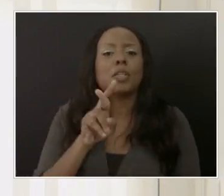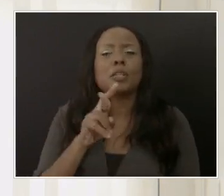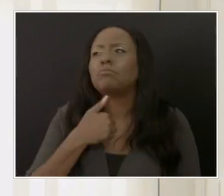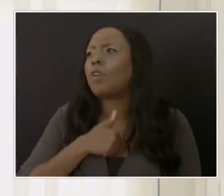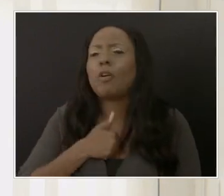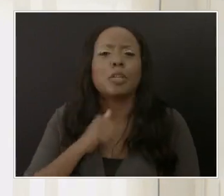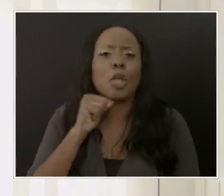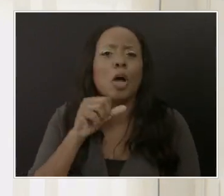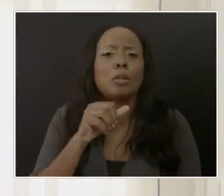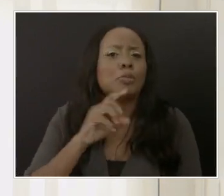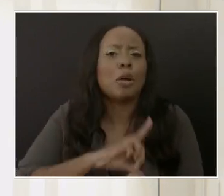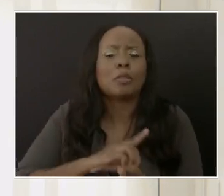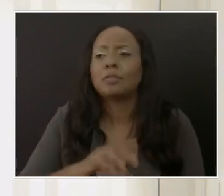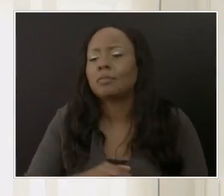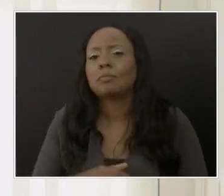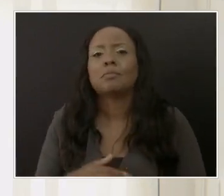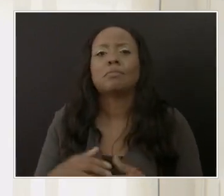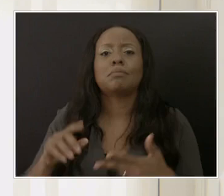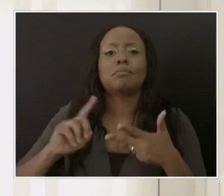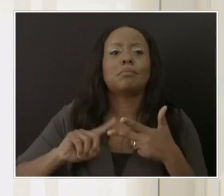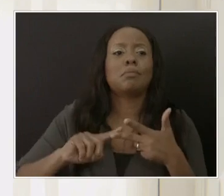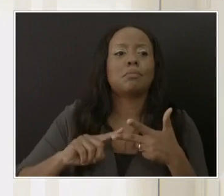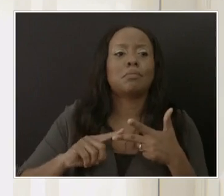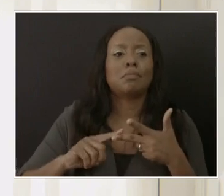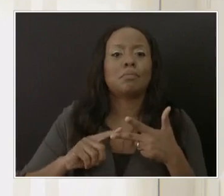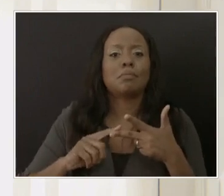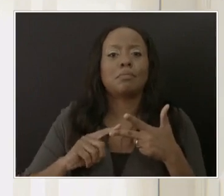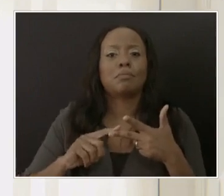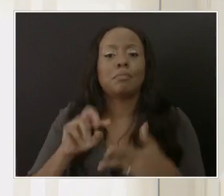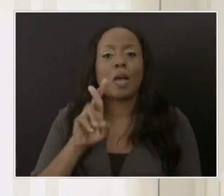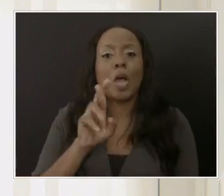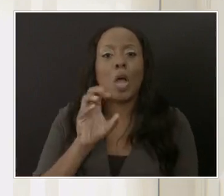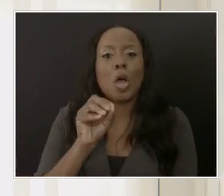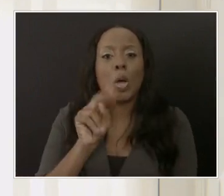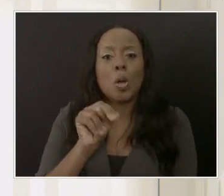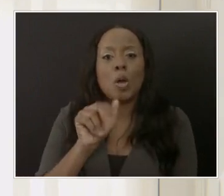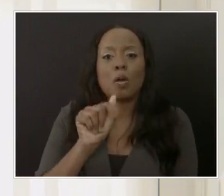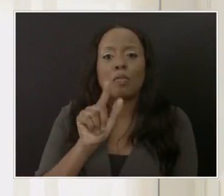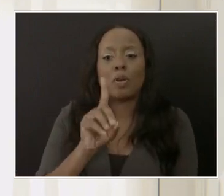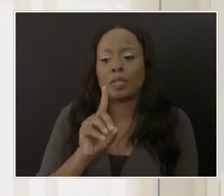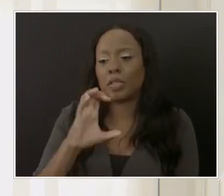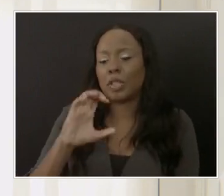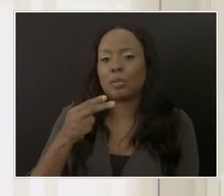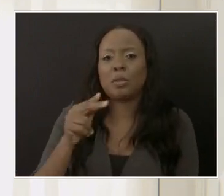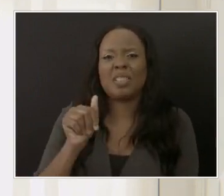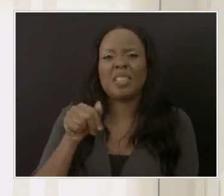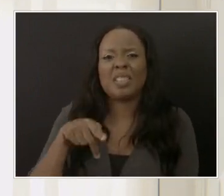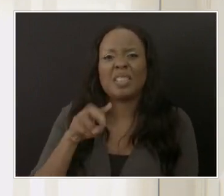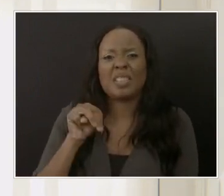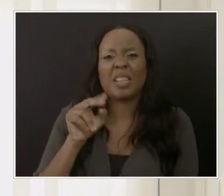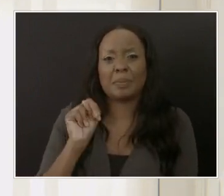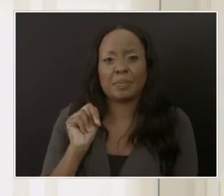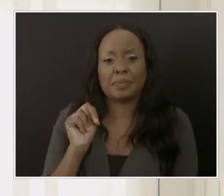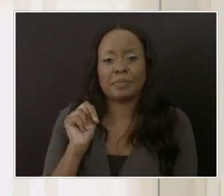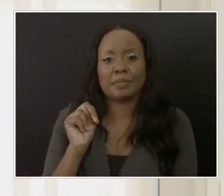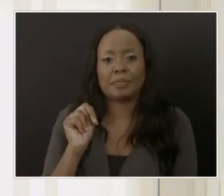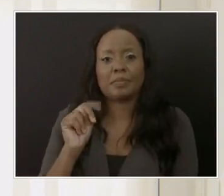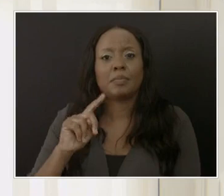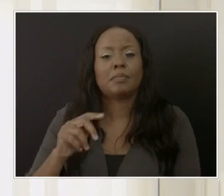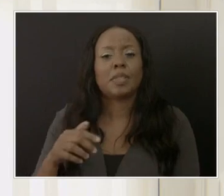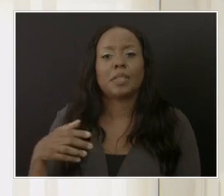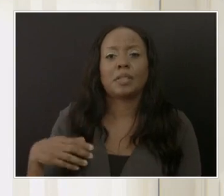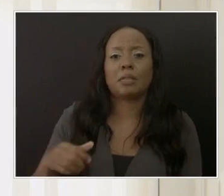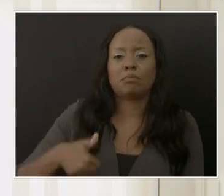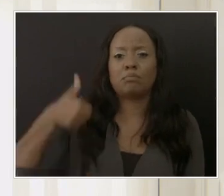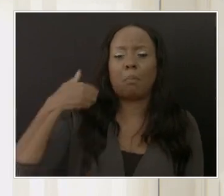who is the head of the COVID Monitoring Unit. Your message is particularly relevant at this stage because